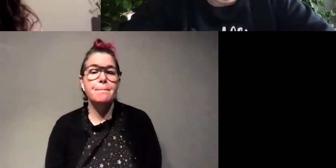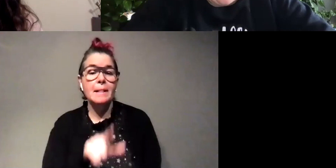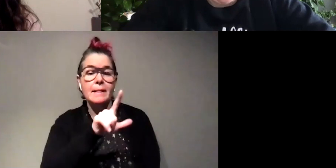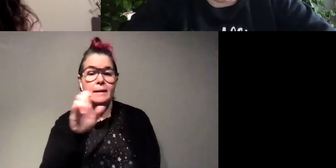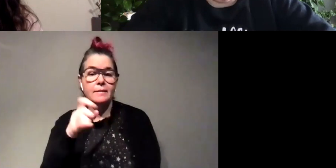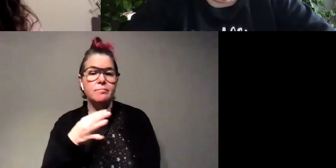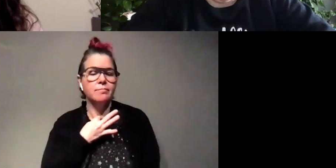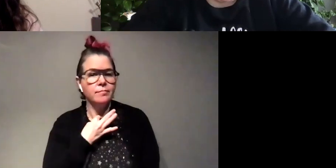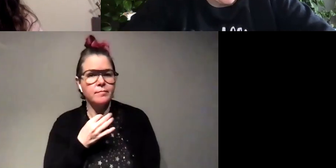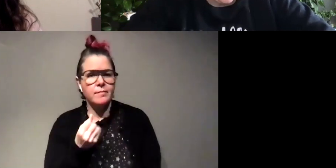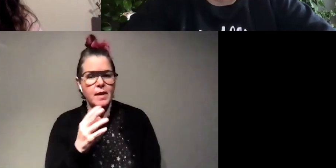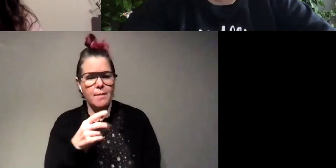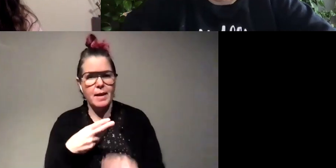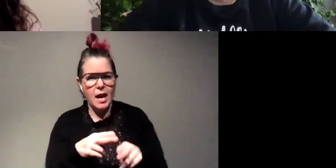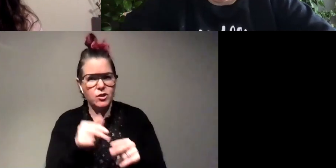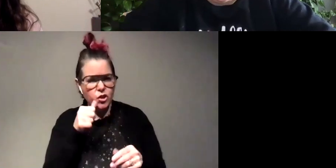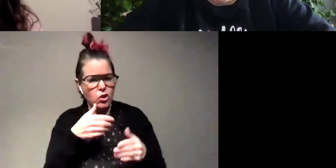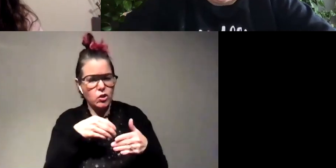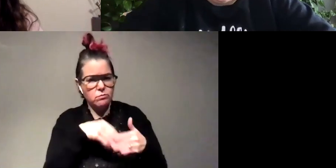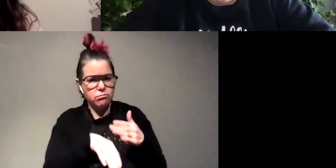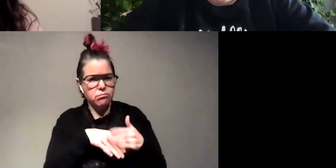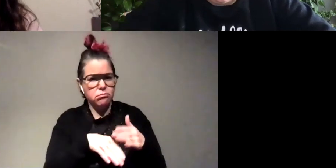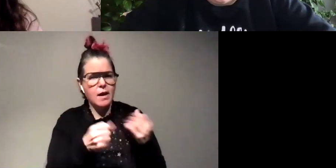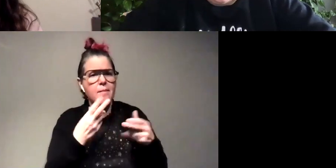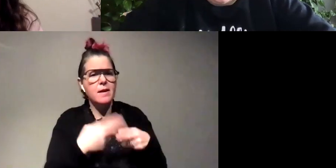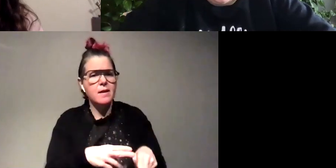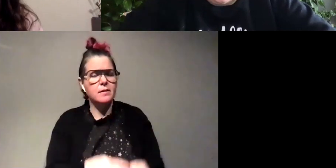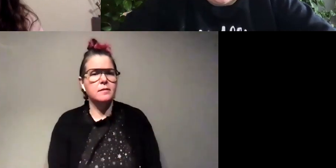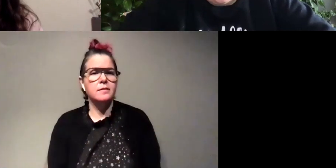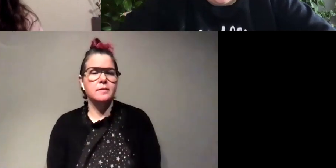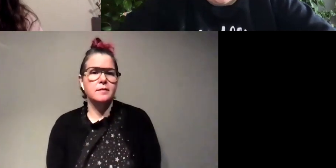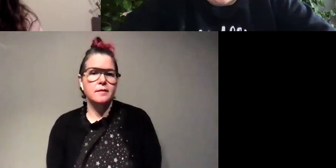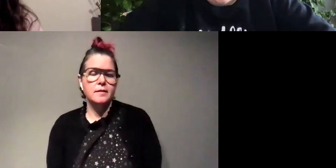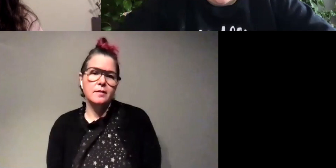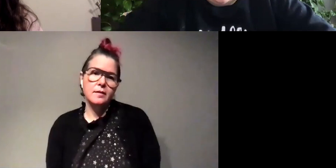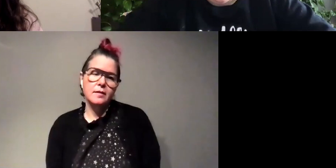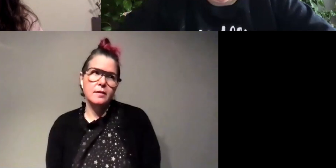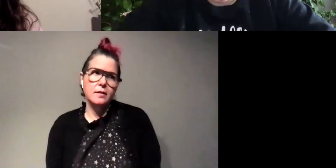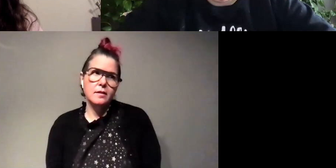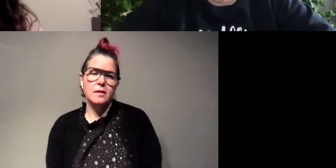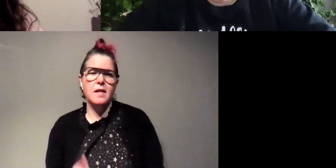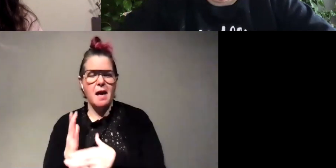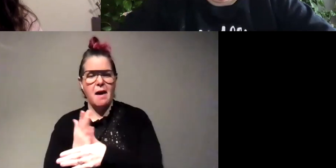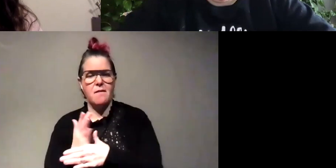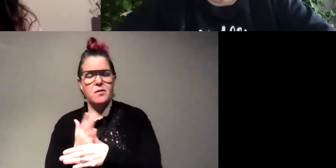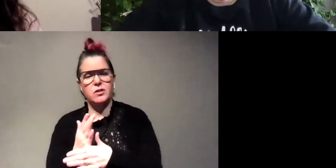how many eggs do the girls lay oh um so i think the average is probably like 15 to 30